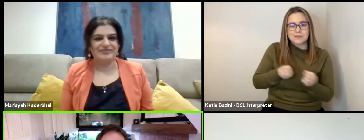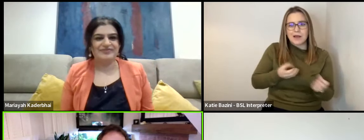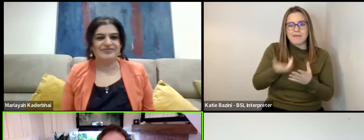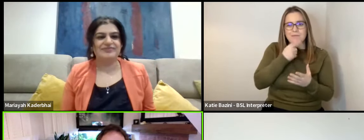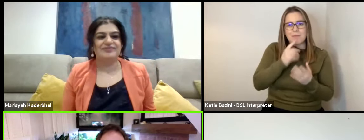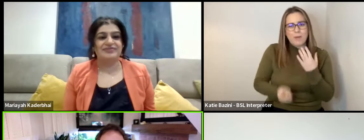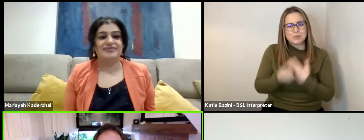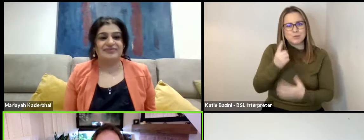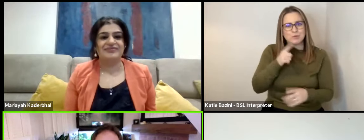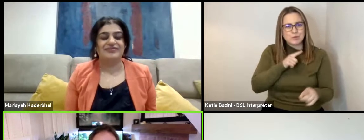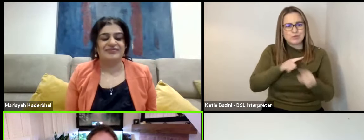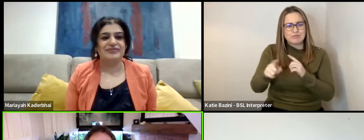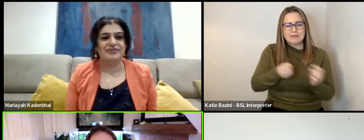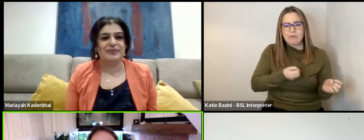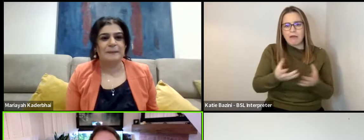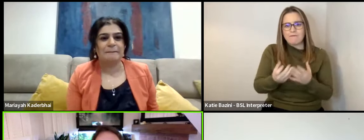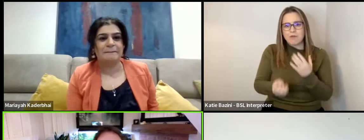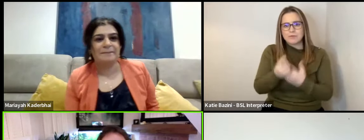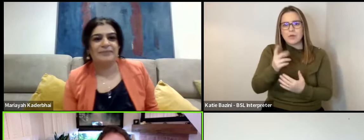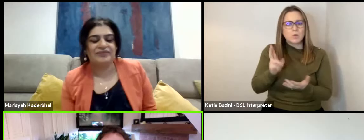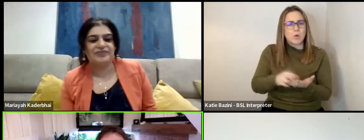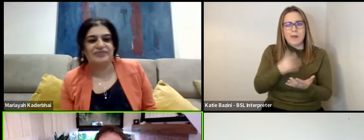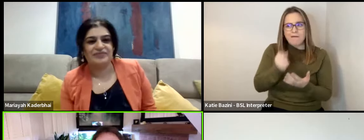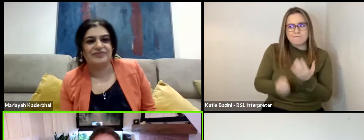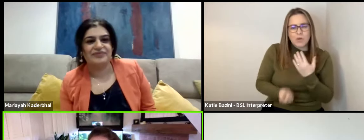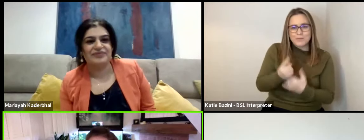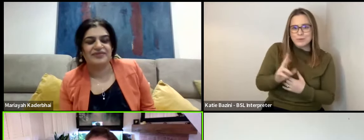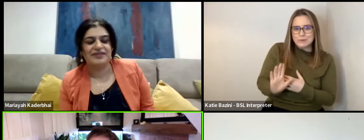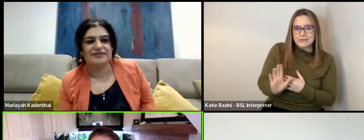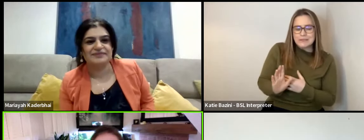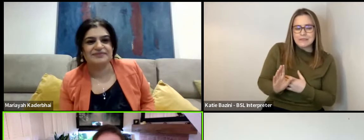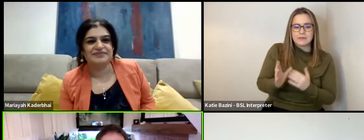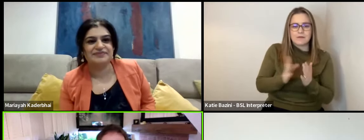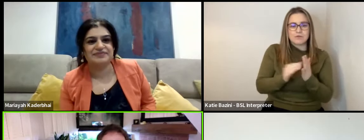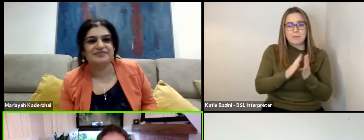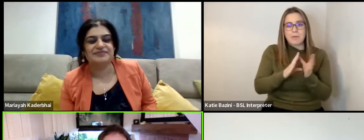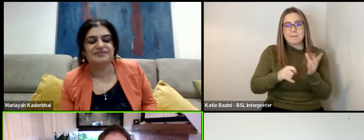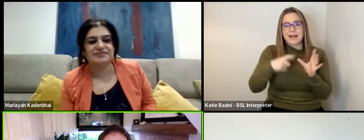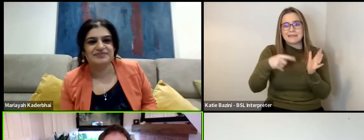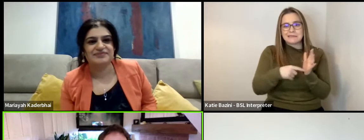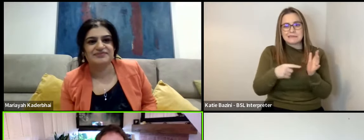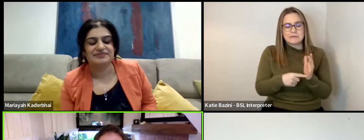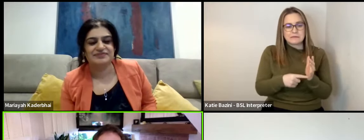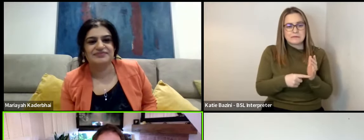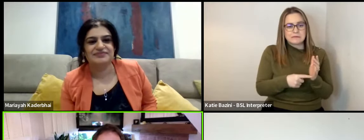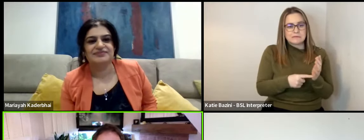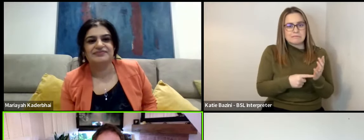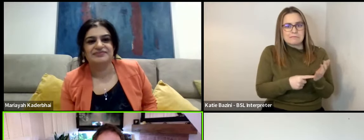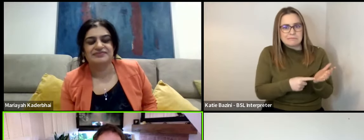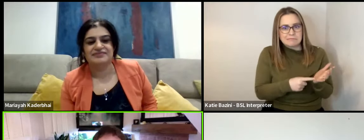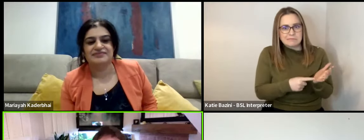opportunity to try and give someone a chance that wouldn't normally have that chance. For example, Matt, you know, Matt wouldn't have,